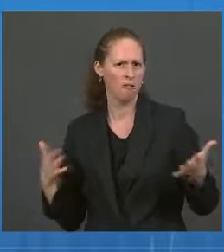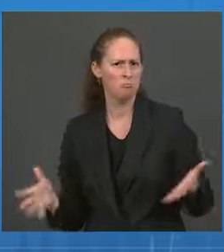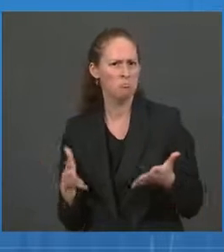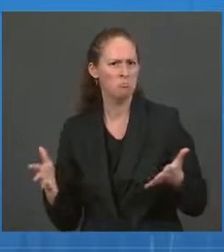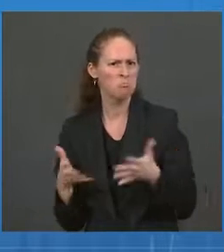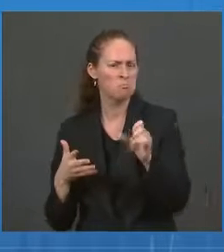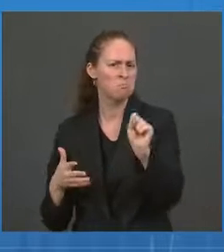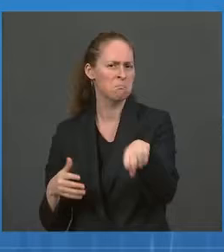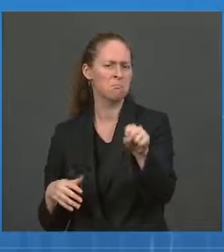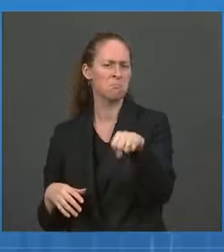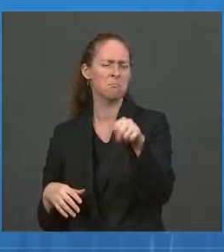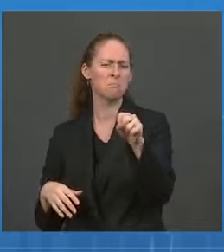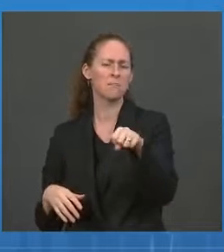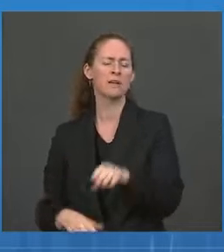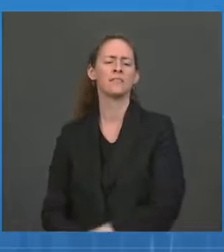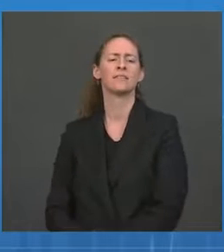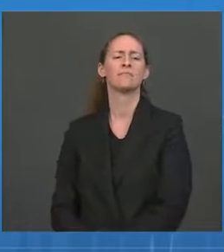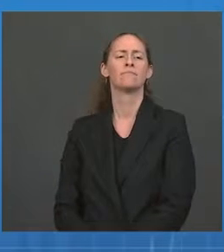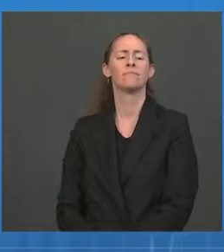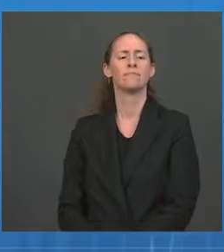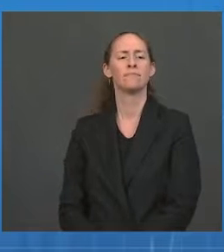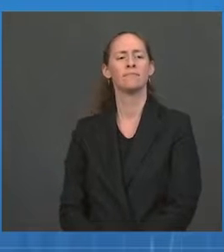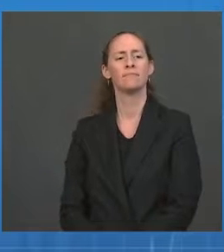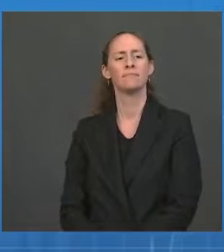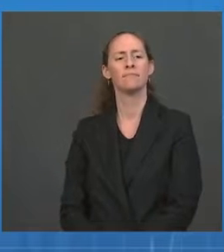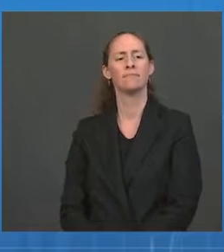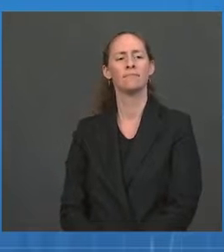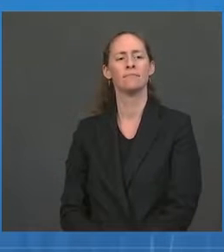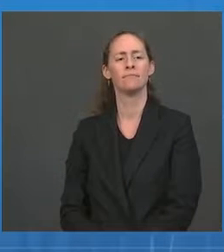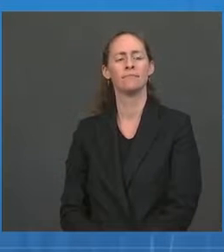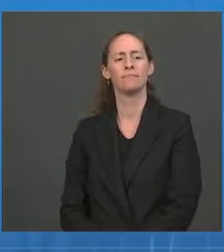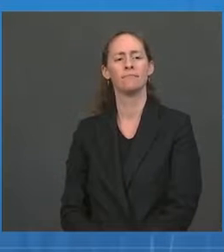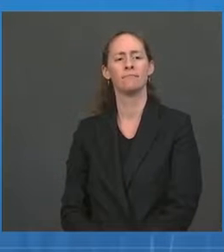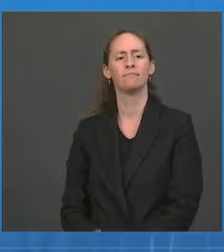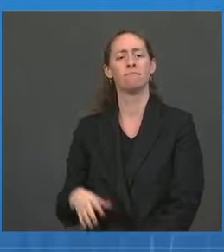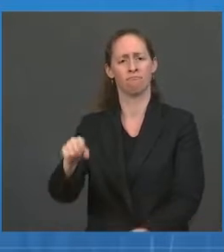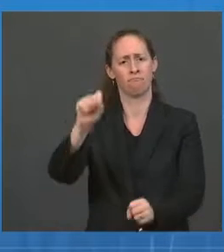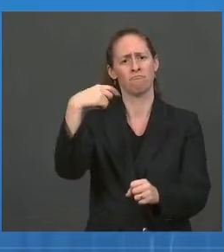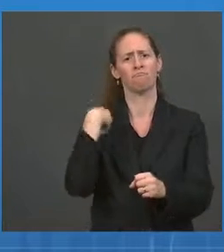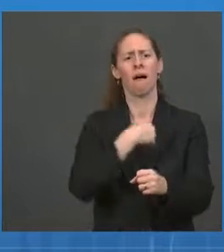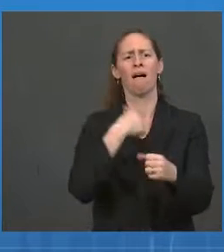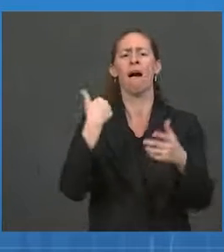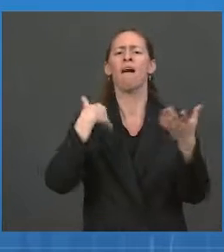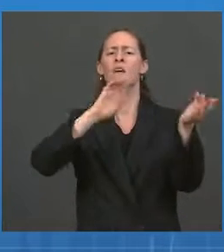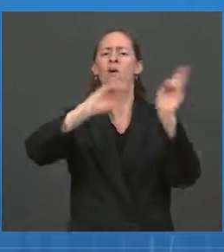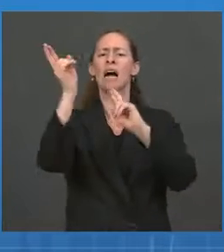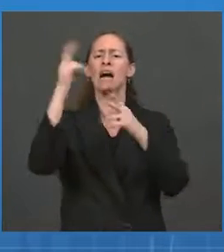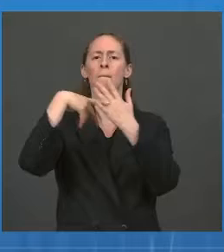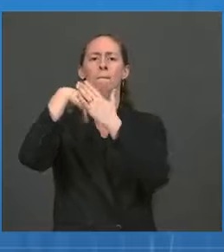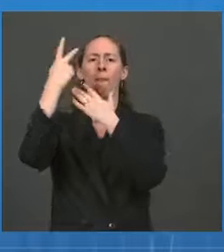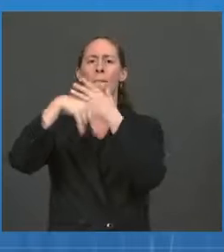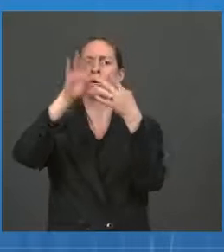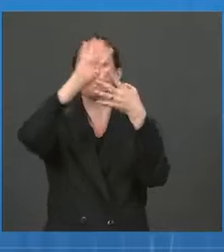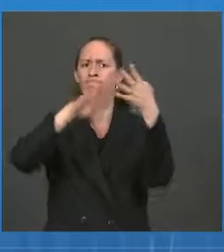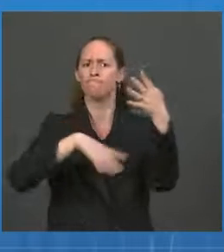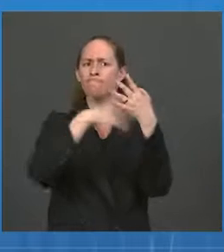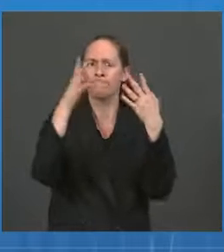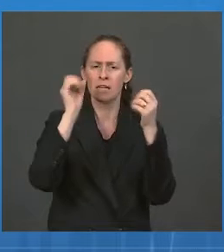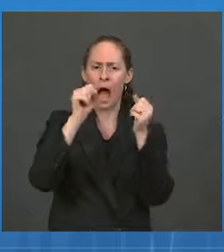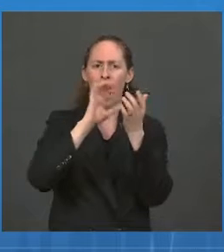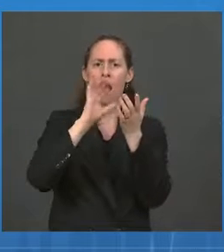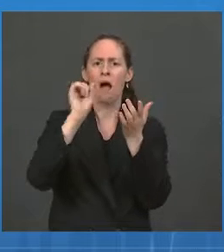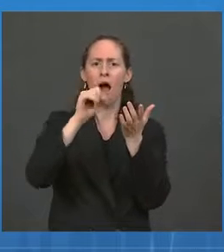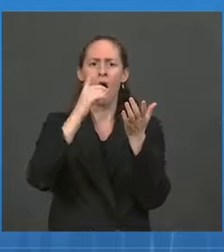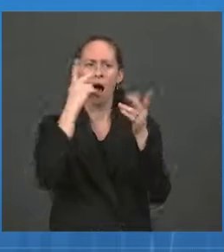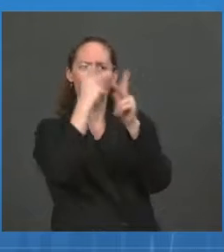We are tallying and able to tally through immunization programs the number of people and who has gotten a third boost, the third dose, and we're